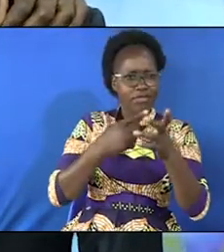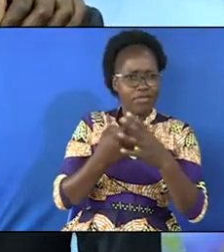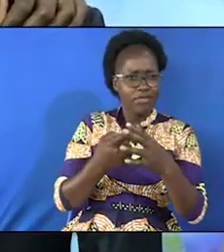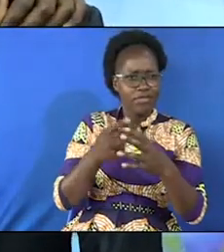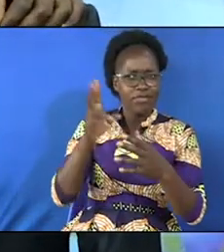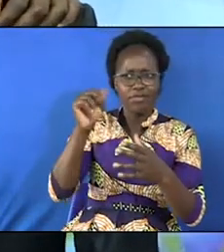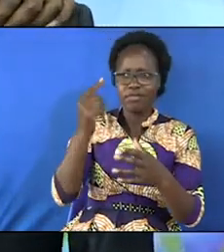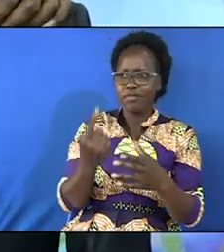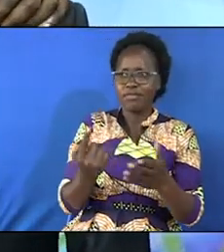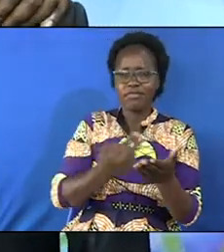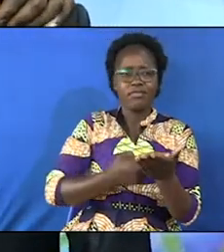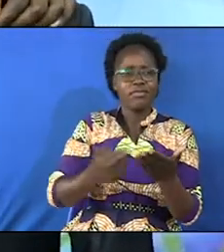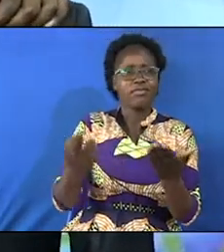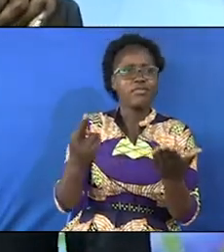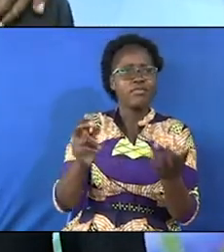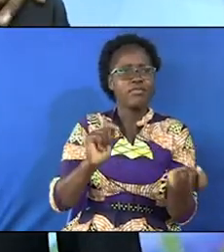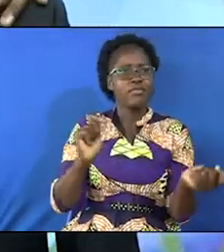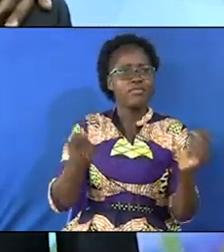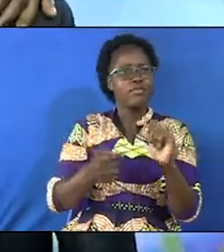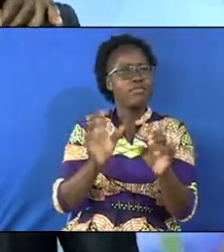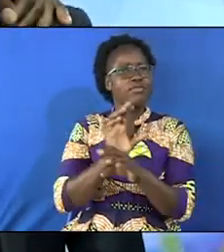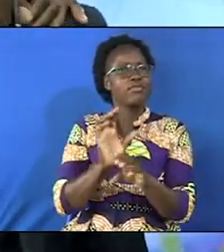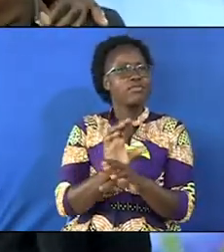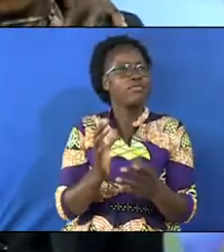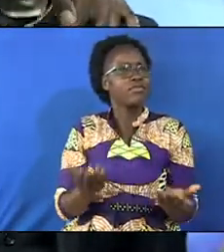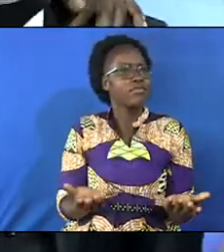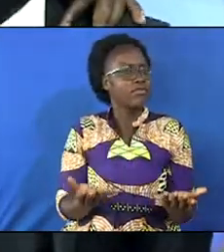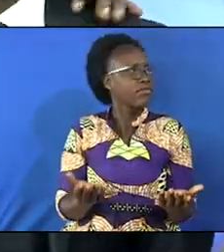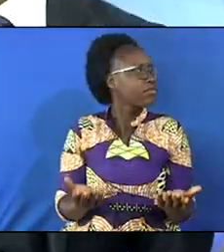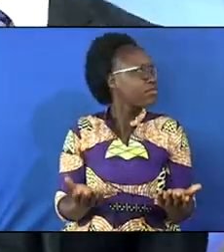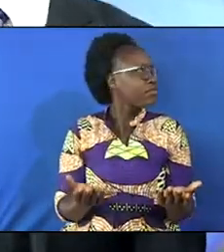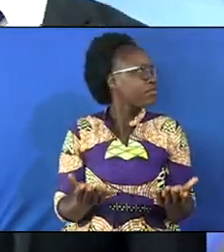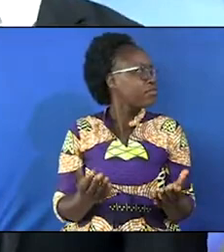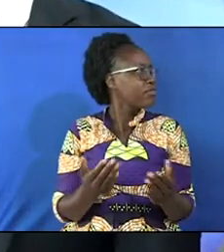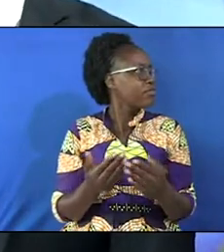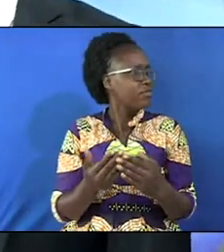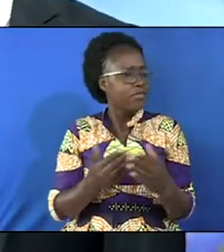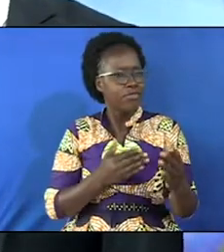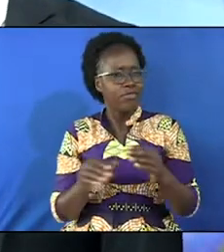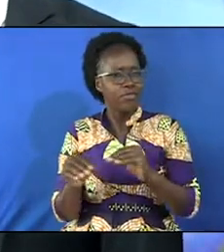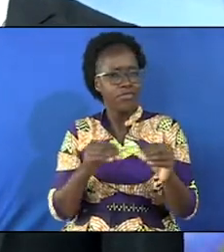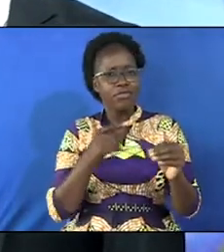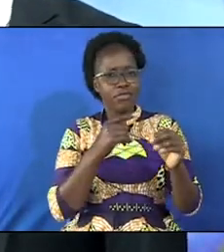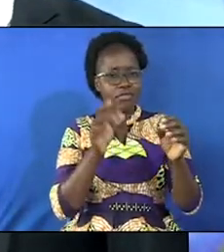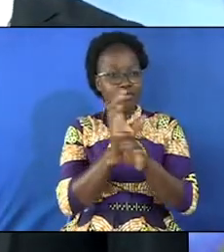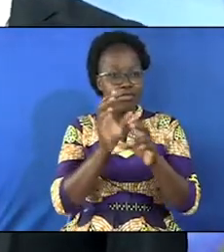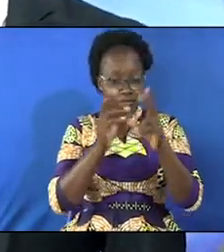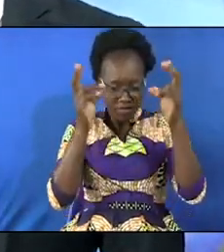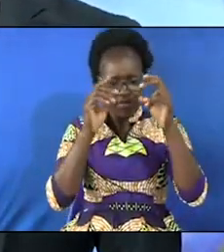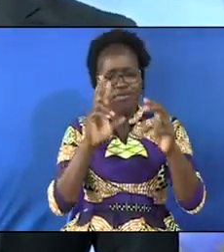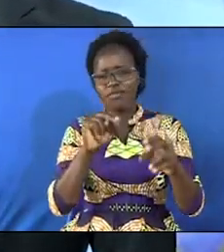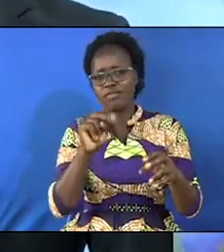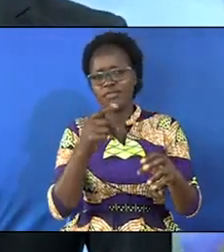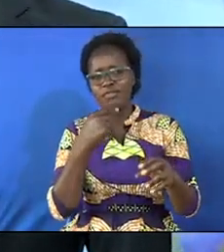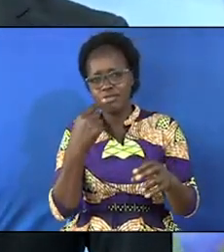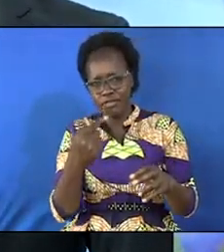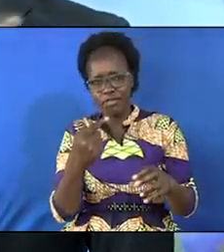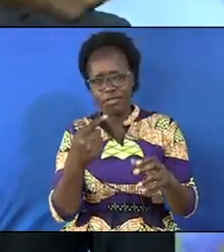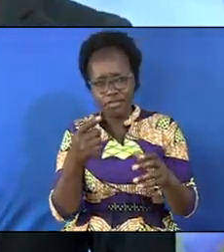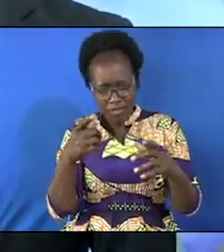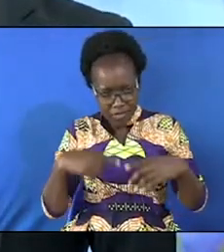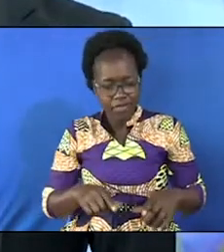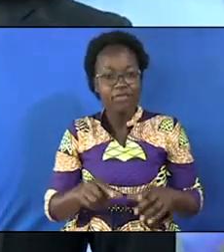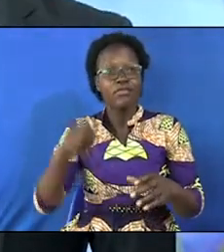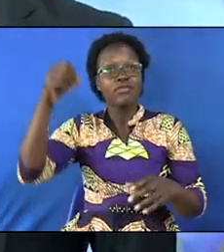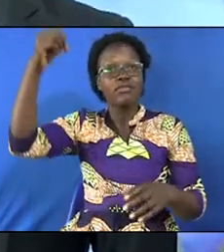let his righteousness transform the church before you move saying the church is evil no the bible says let your